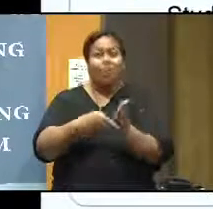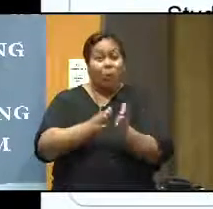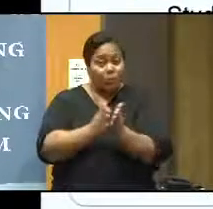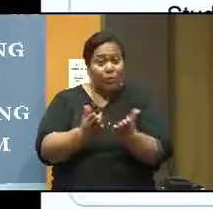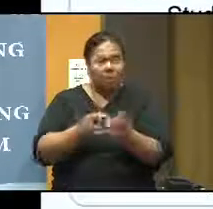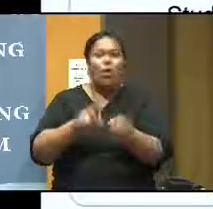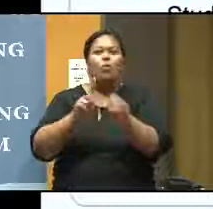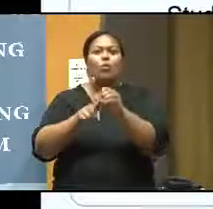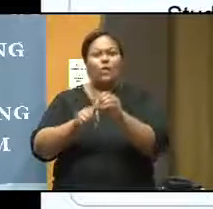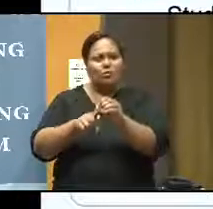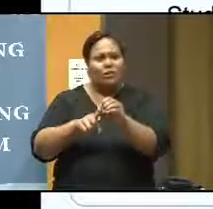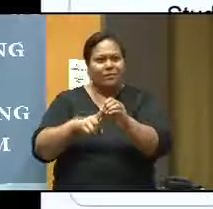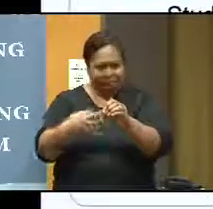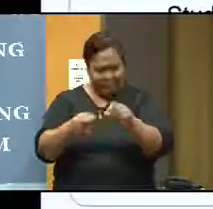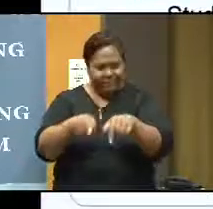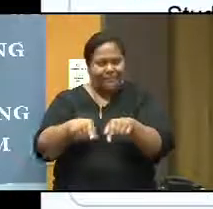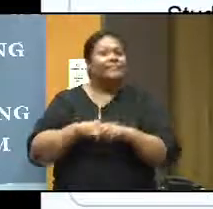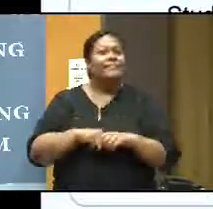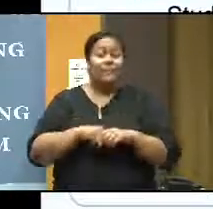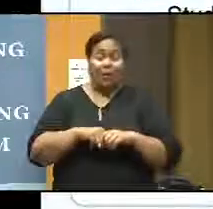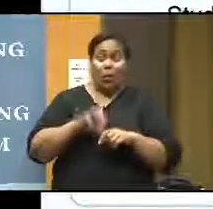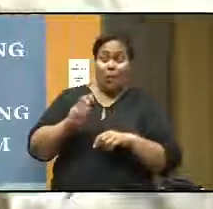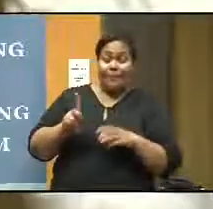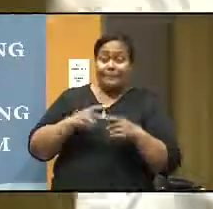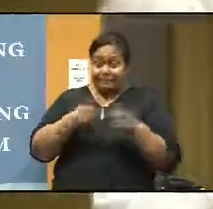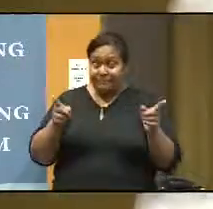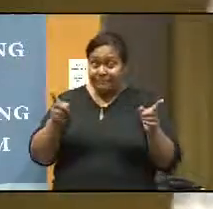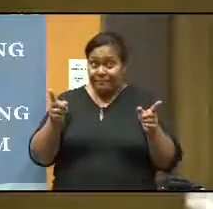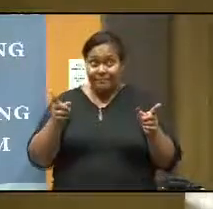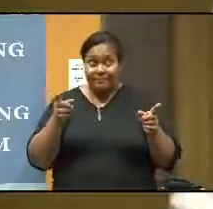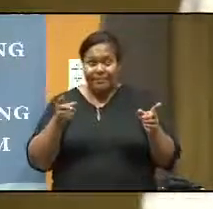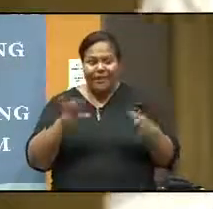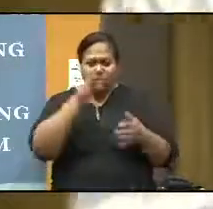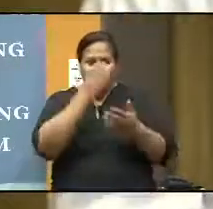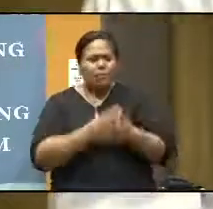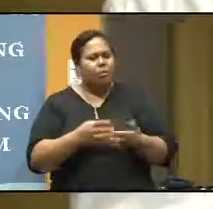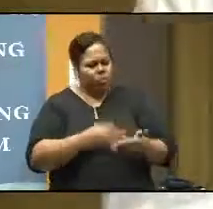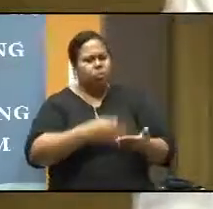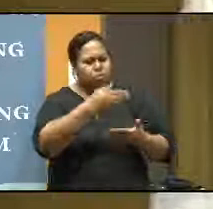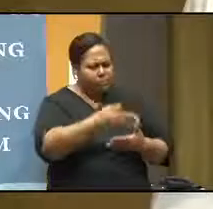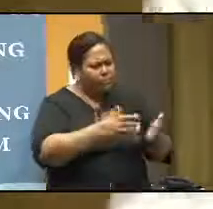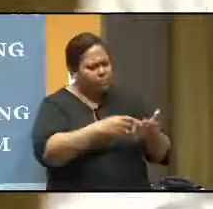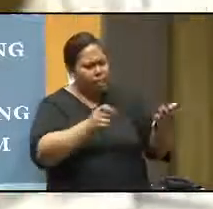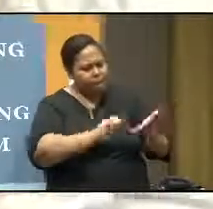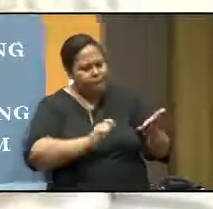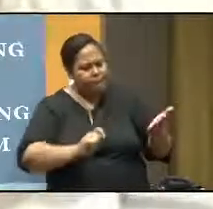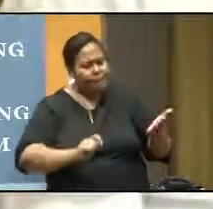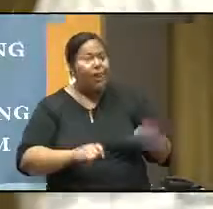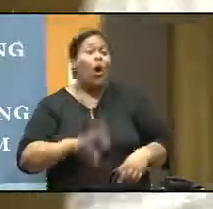question. And then I said, well, the students took their notes out and then started writing. And I said, well, look at,